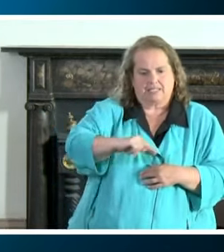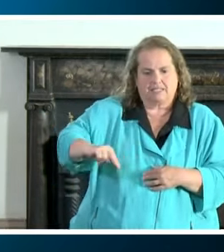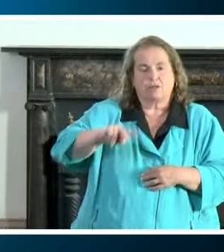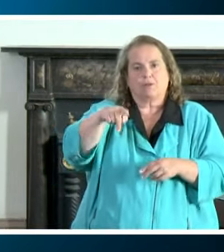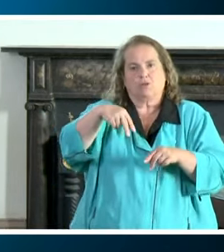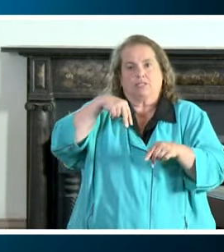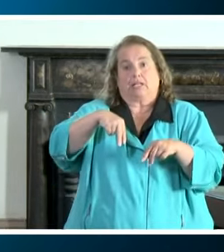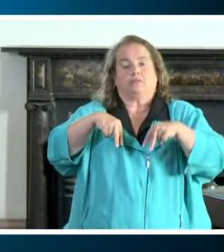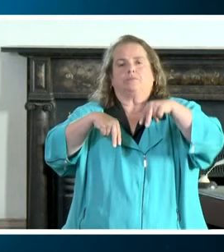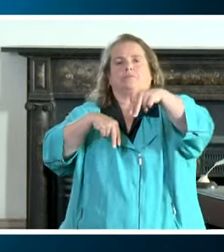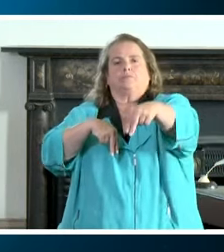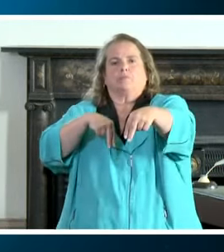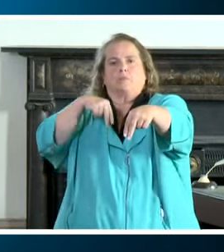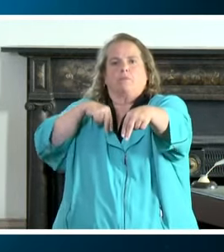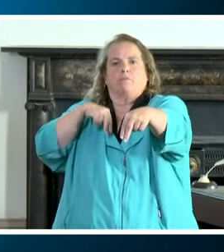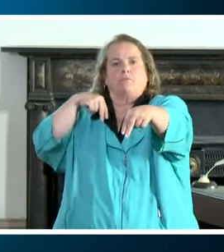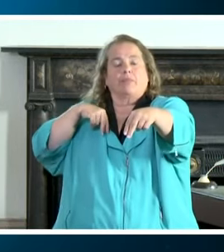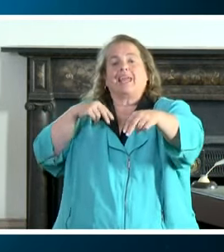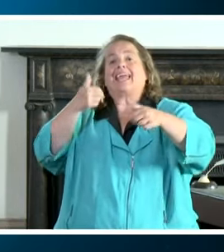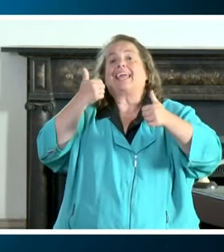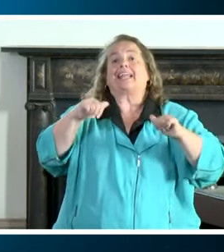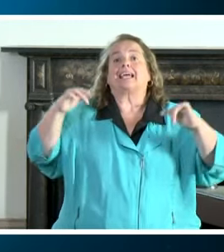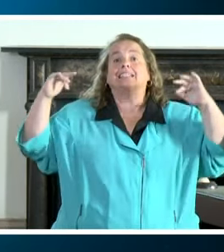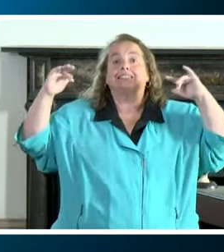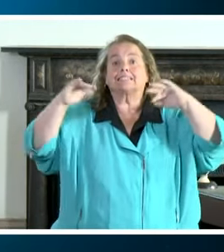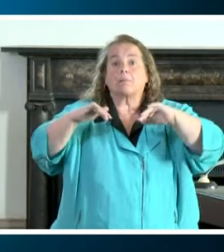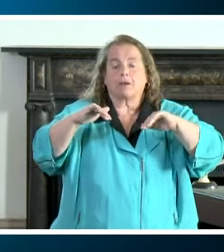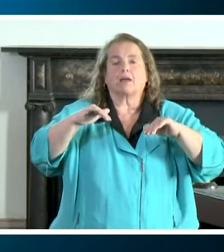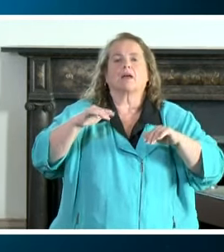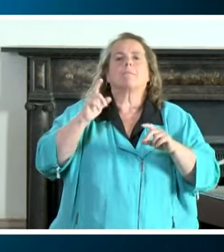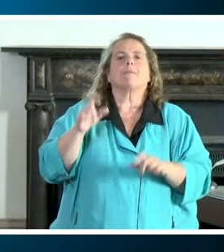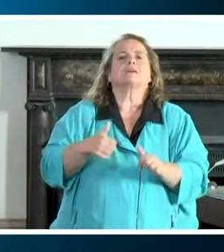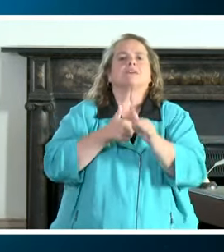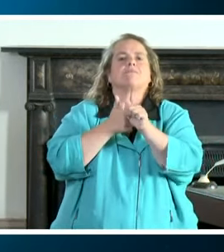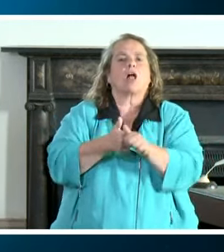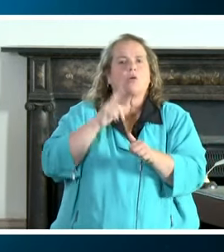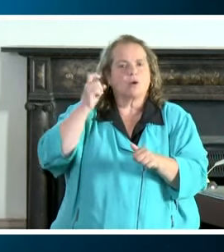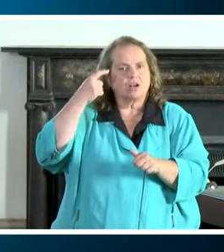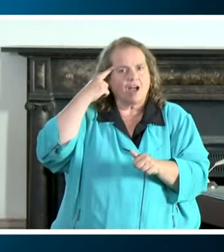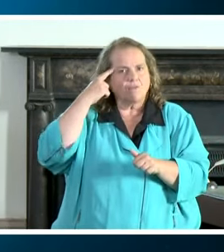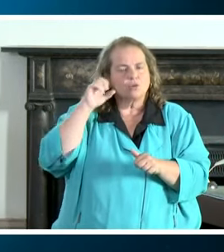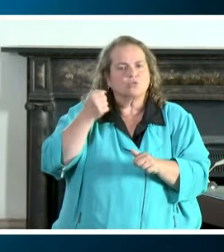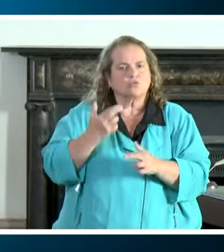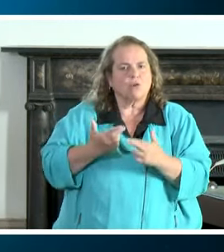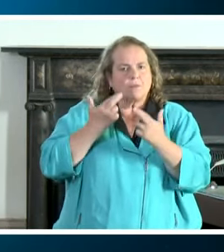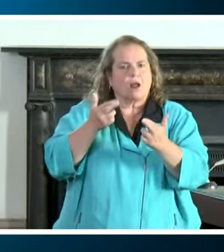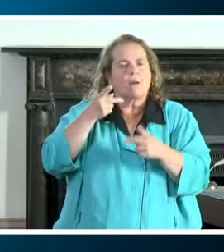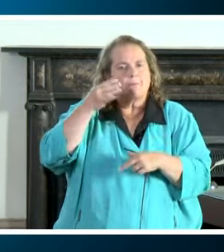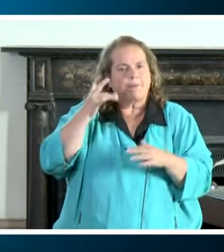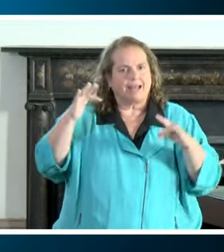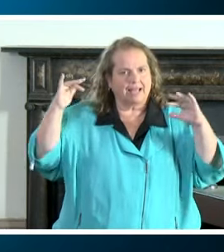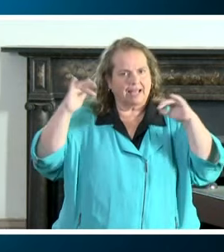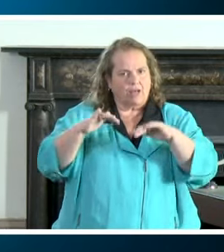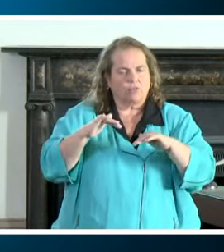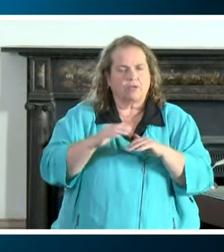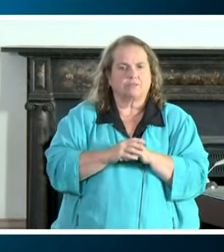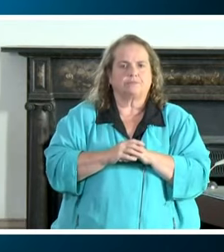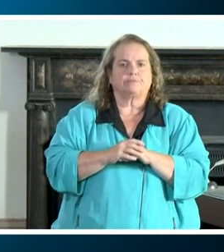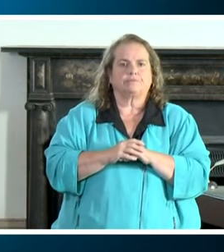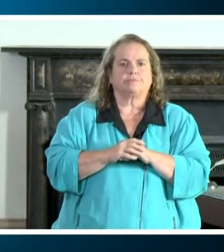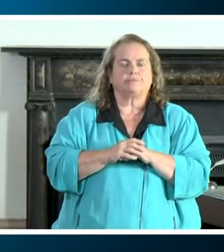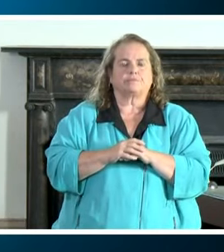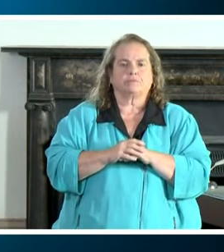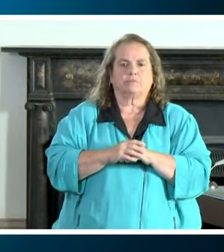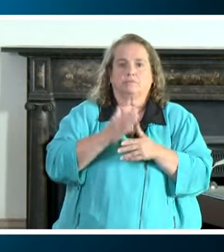and any type of assembly must follow of course the governor's recommendations on public gatherings the next issue are the